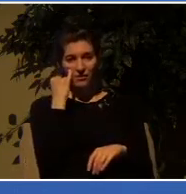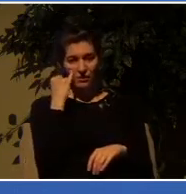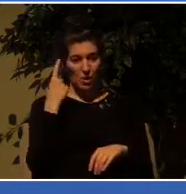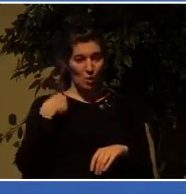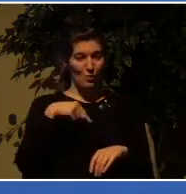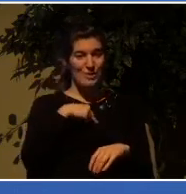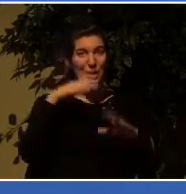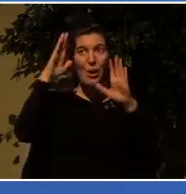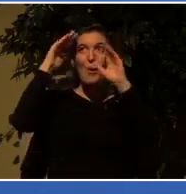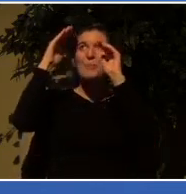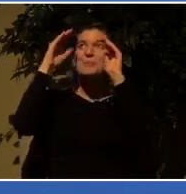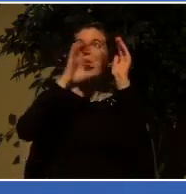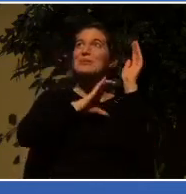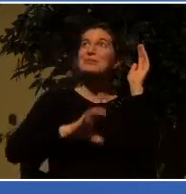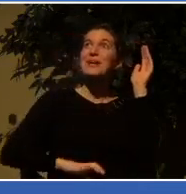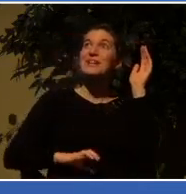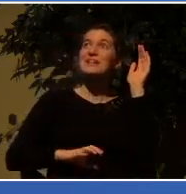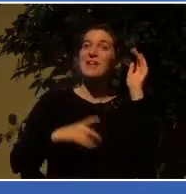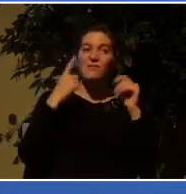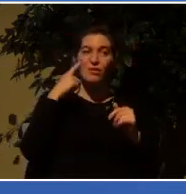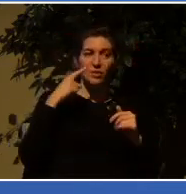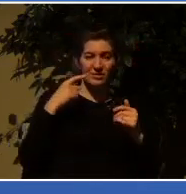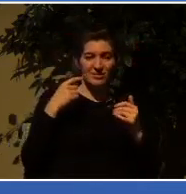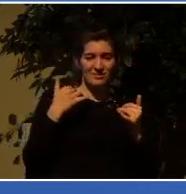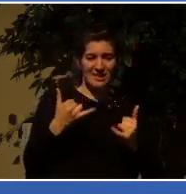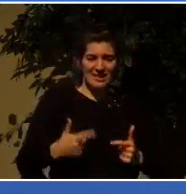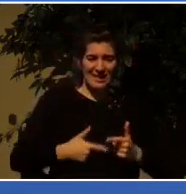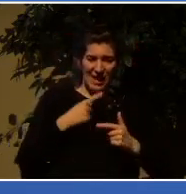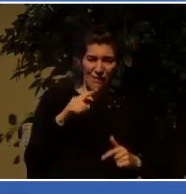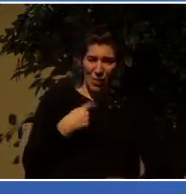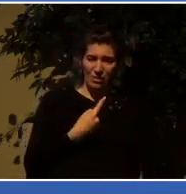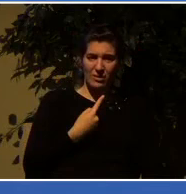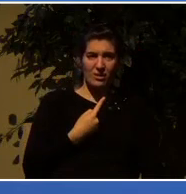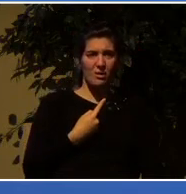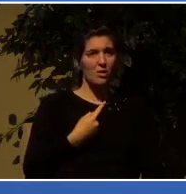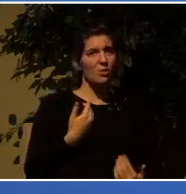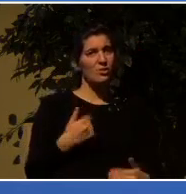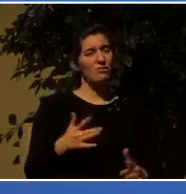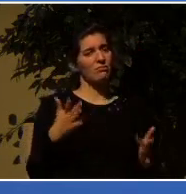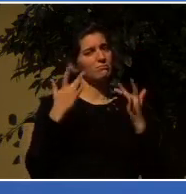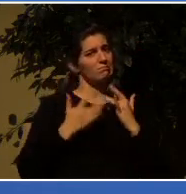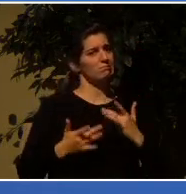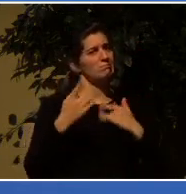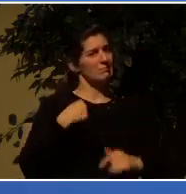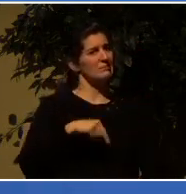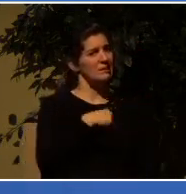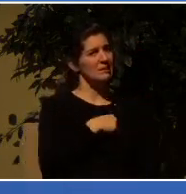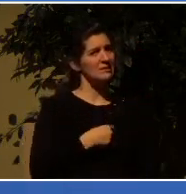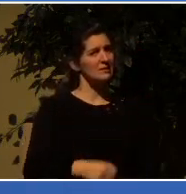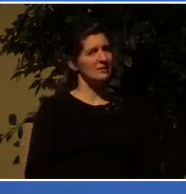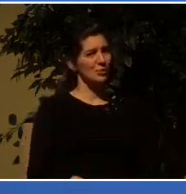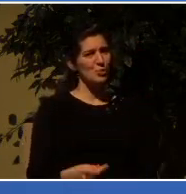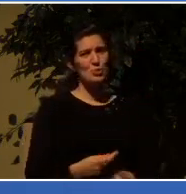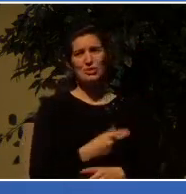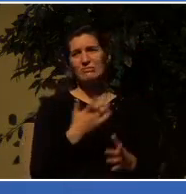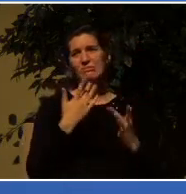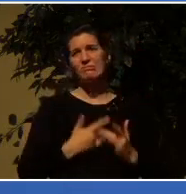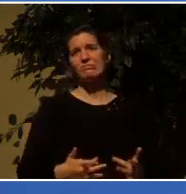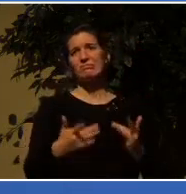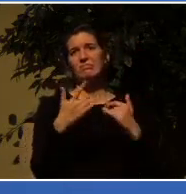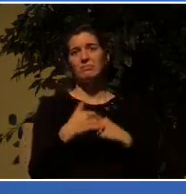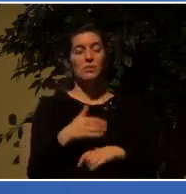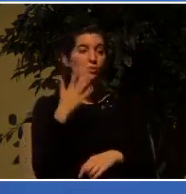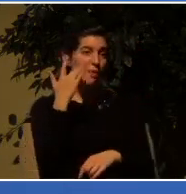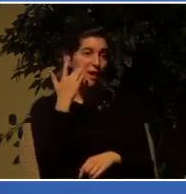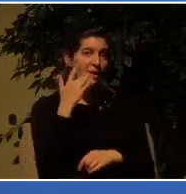hoped in Christ he says we'd be the most miserable of all people why because following Jesus